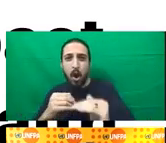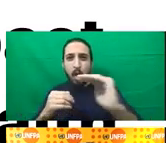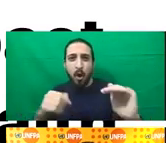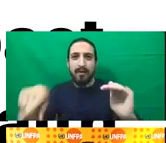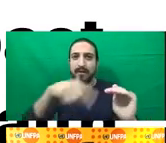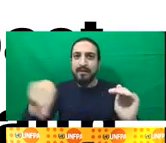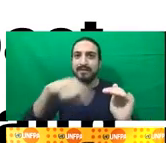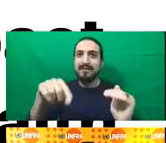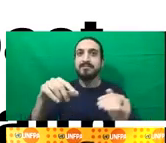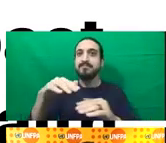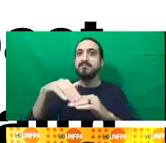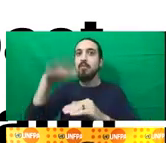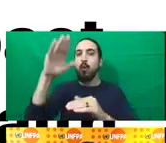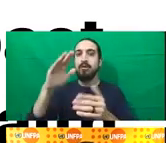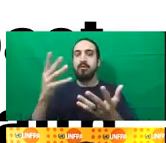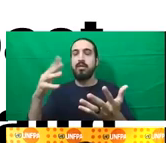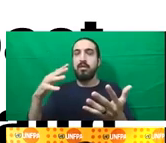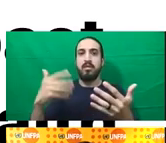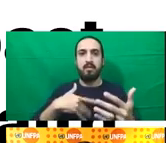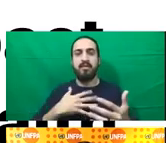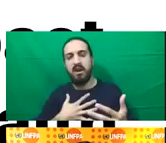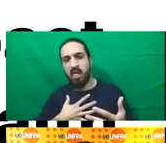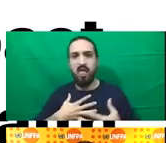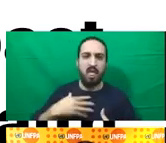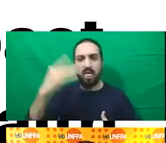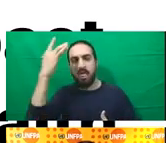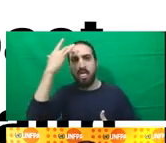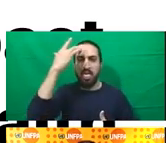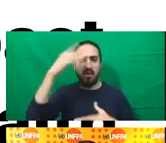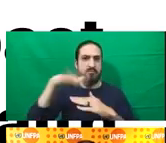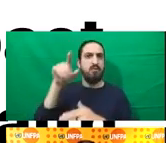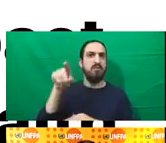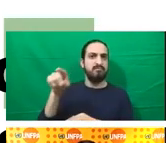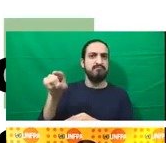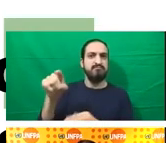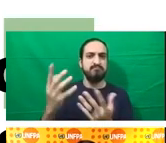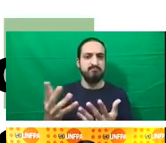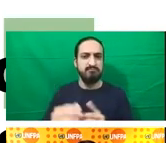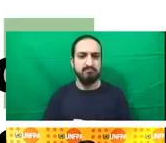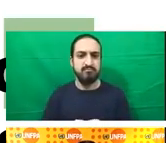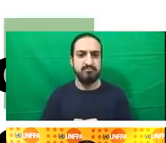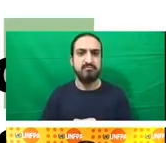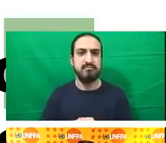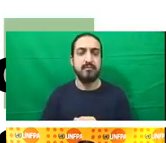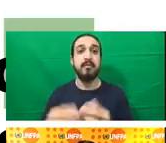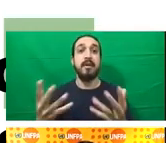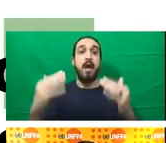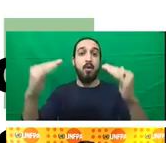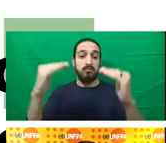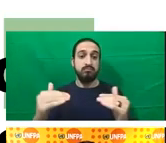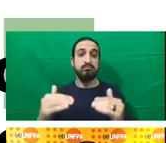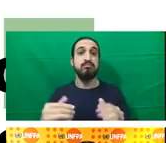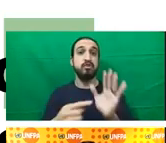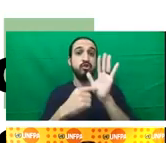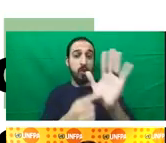maternal health is very clear. So if we move to the next slide, we show the impact that maternal health that climate change has